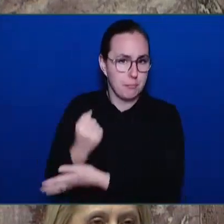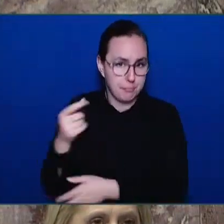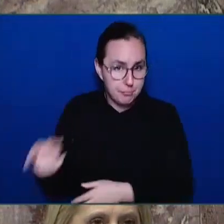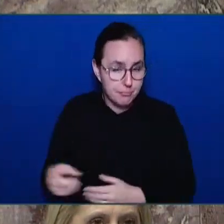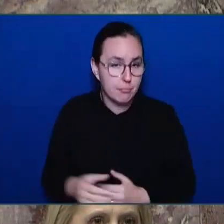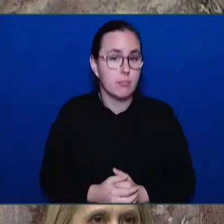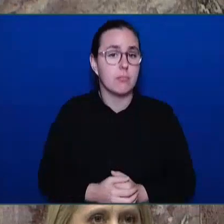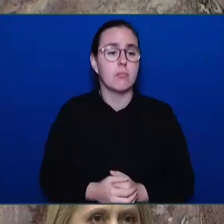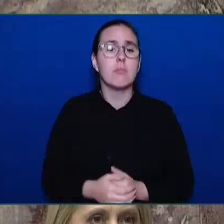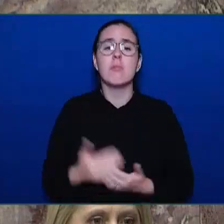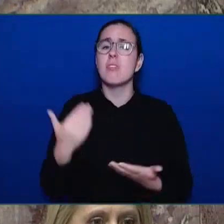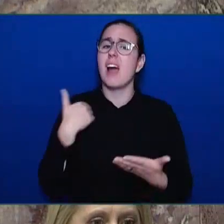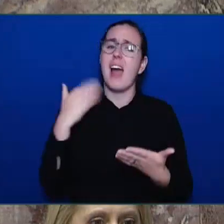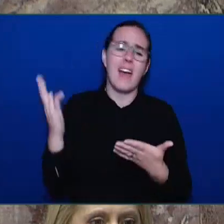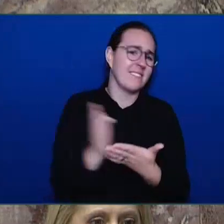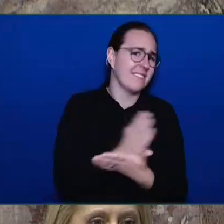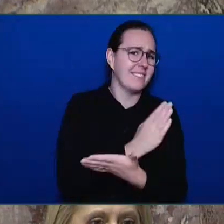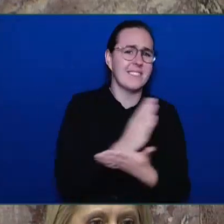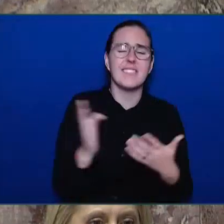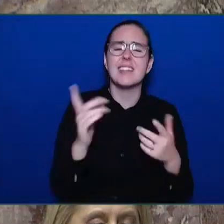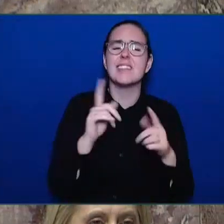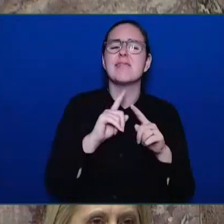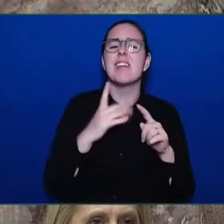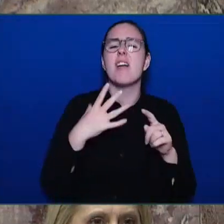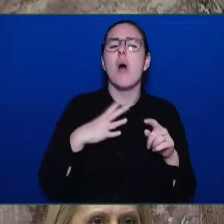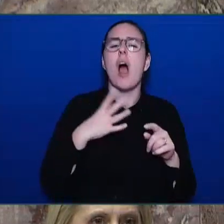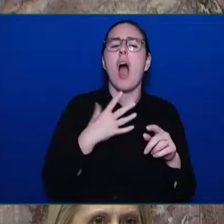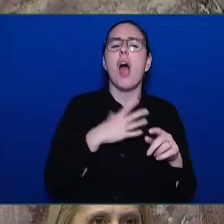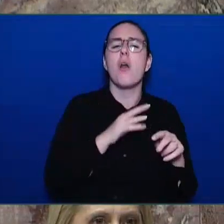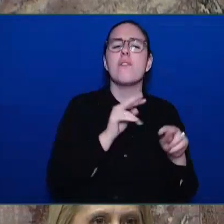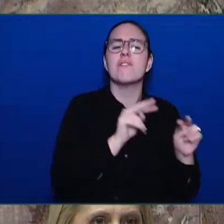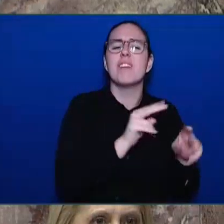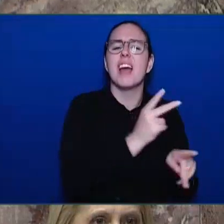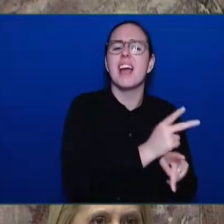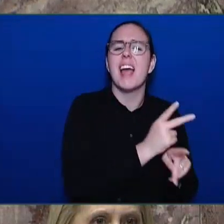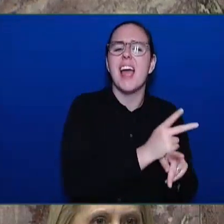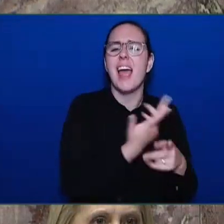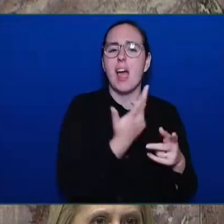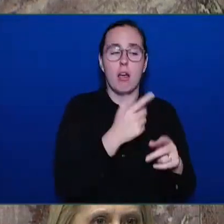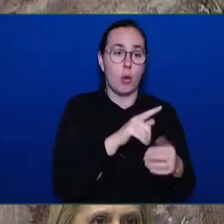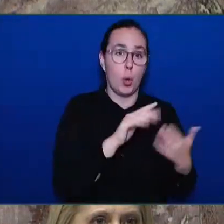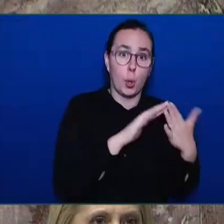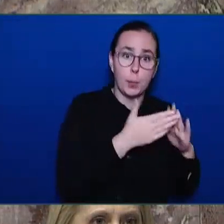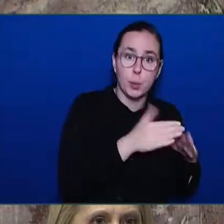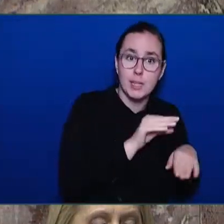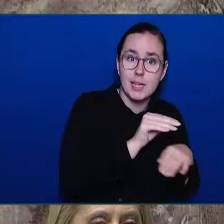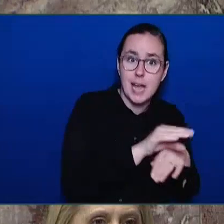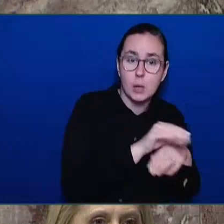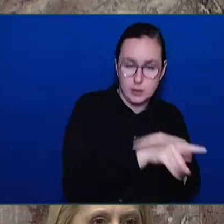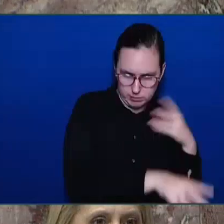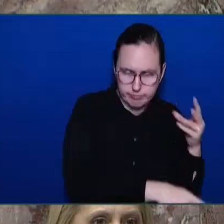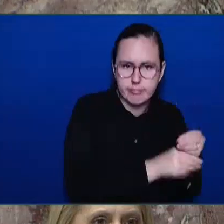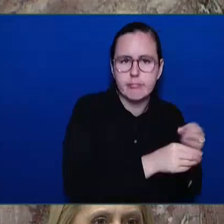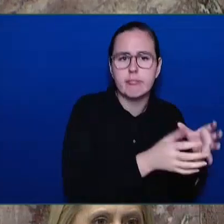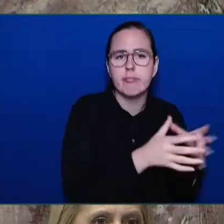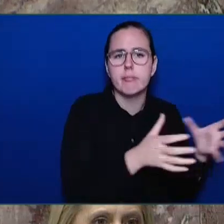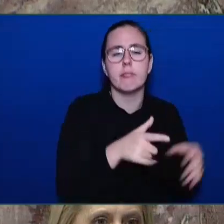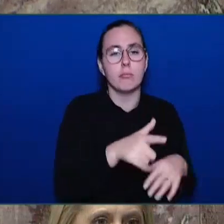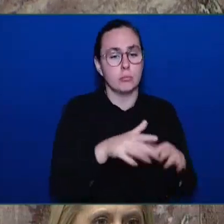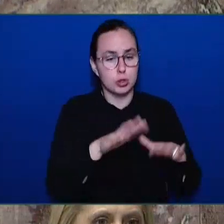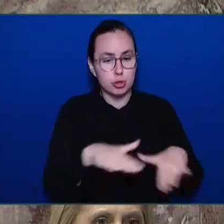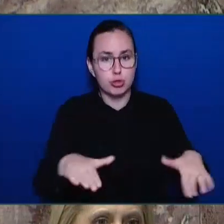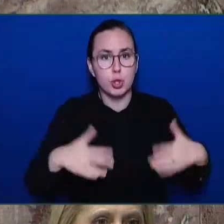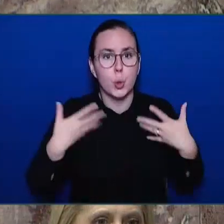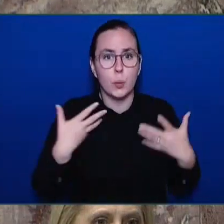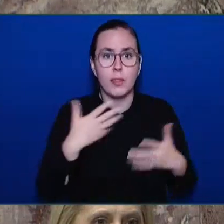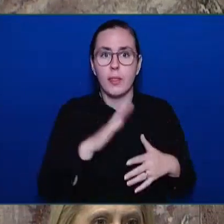community counselling services. We are investing in child and youth mental health. We are investing in treatment